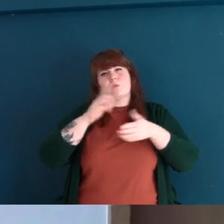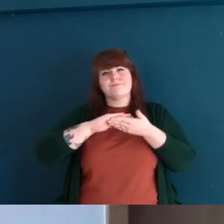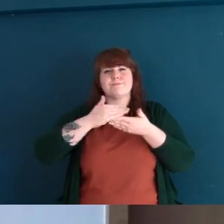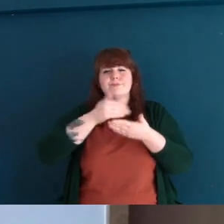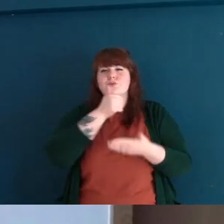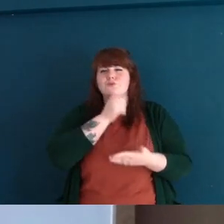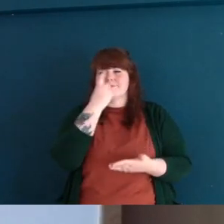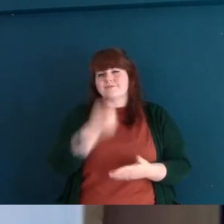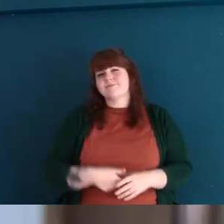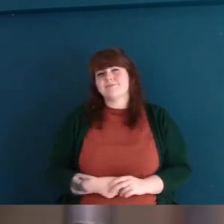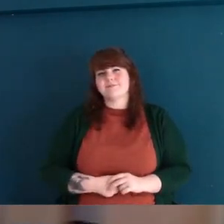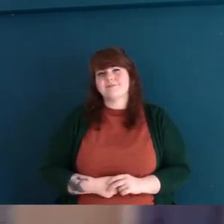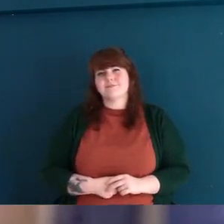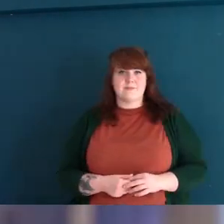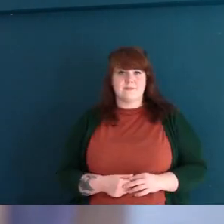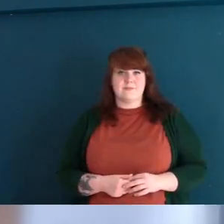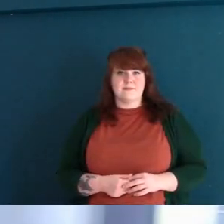This is B0.